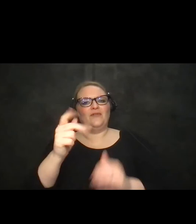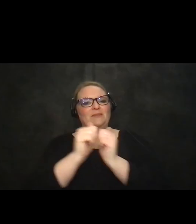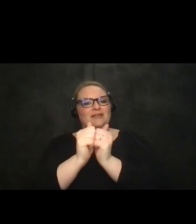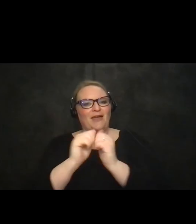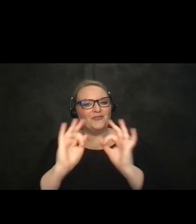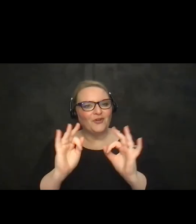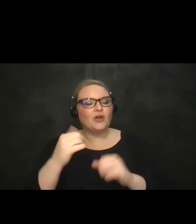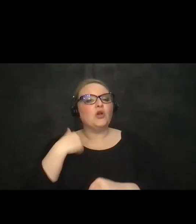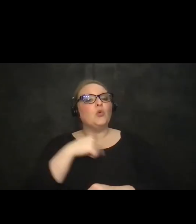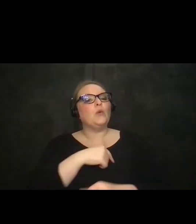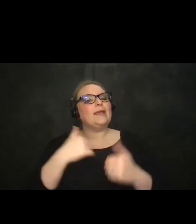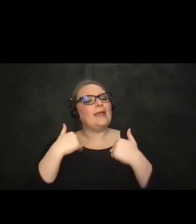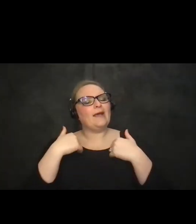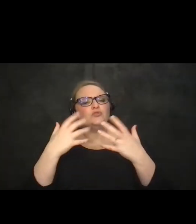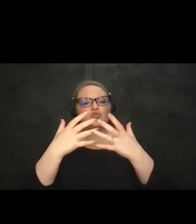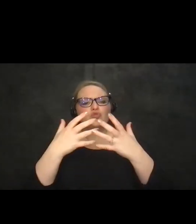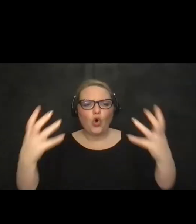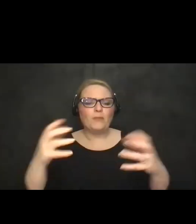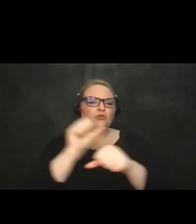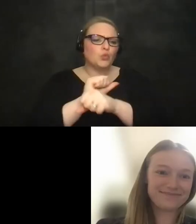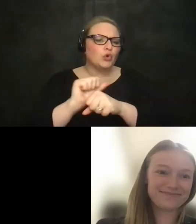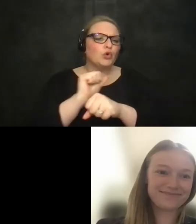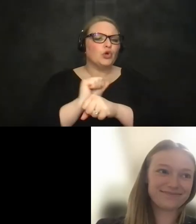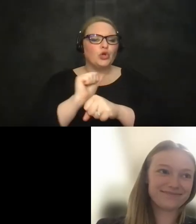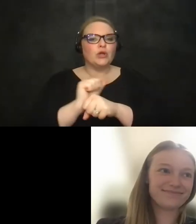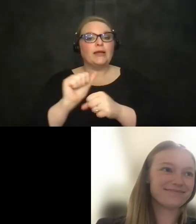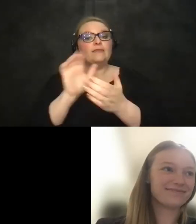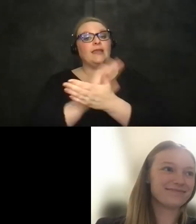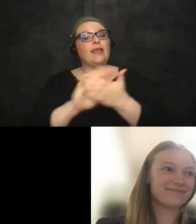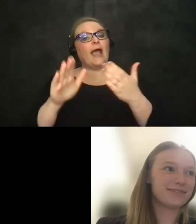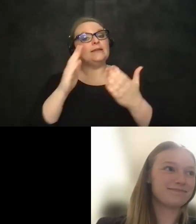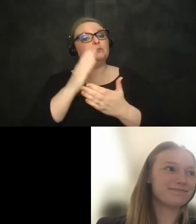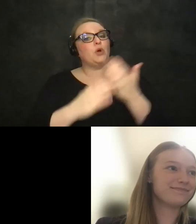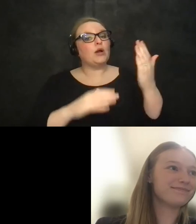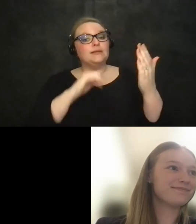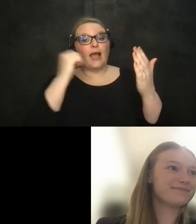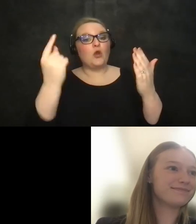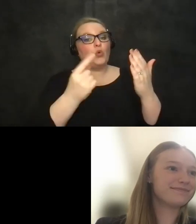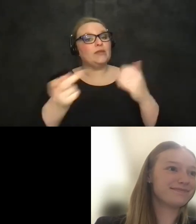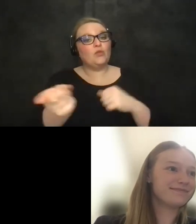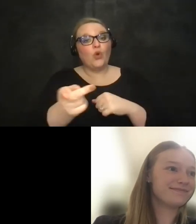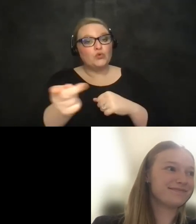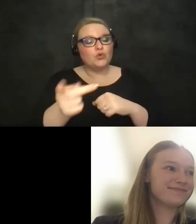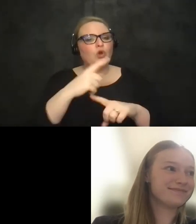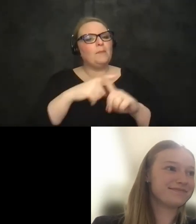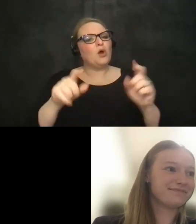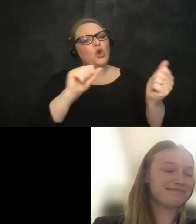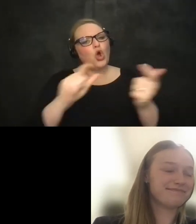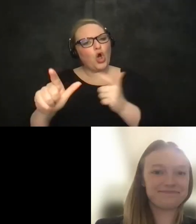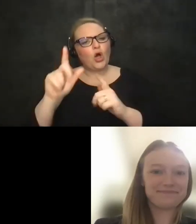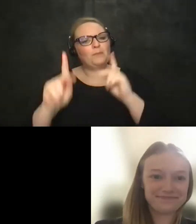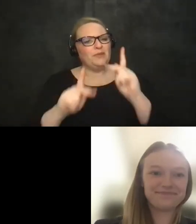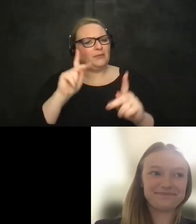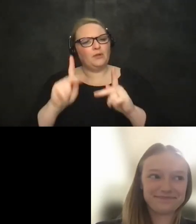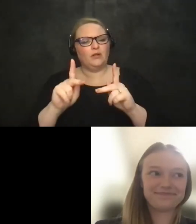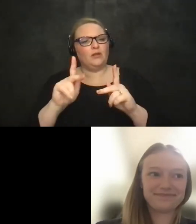we had we had so much work done and and the nice part is it wasn't just aiden and michaela it was everyone on the reed team we have a